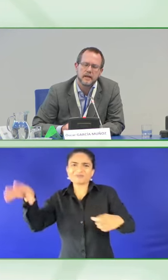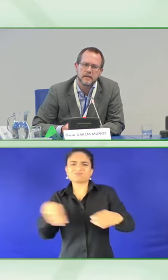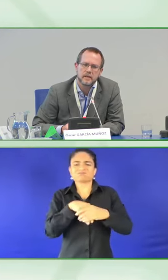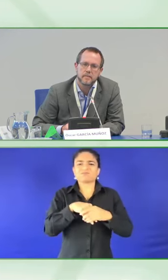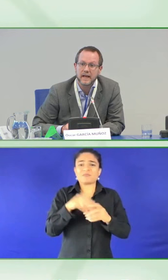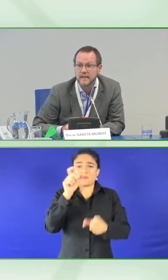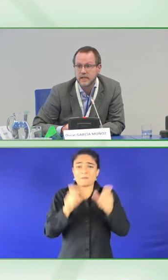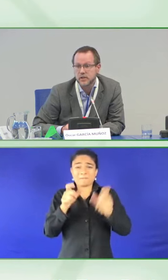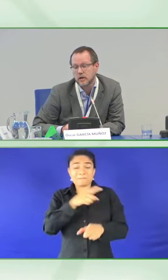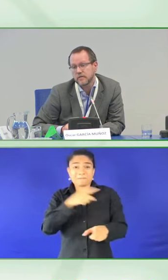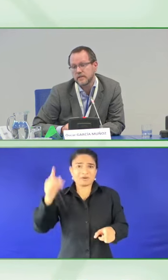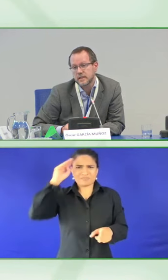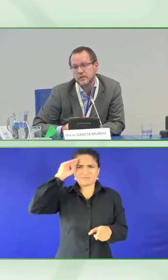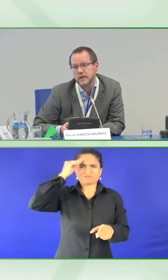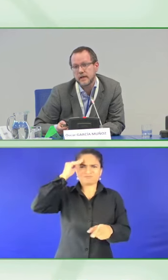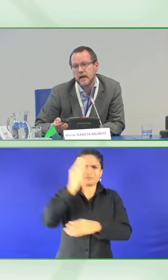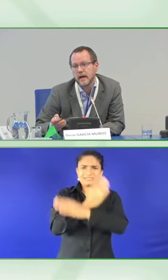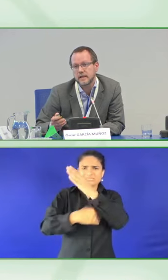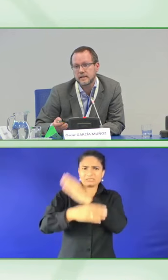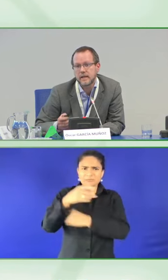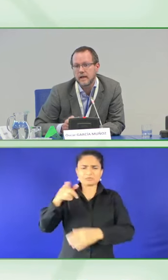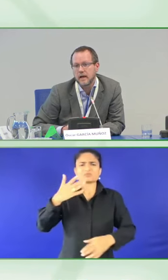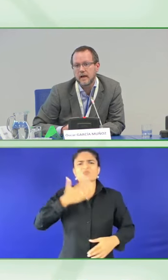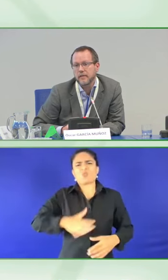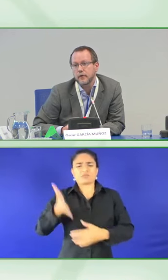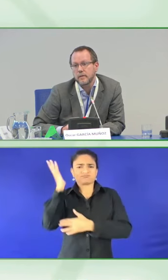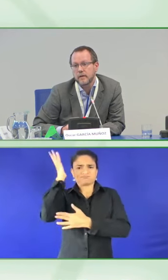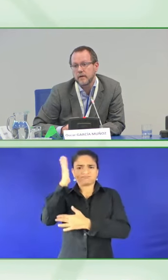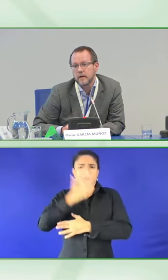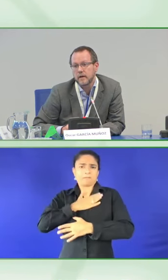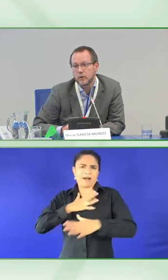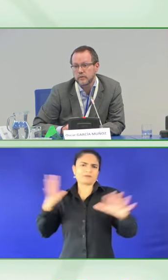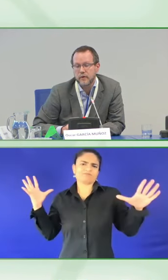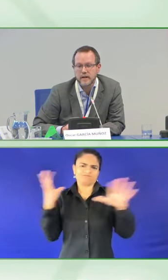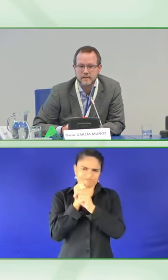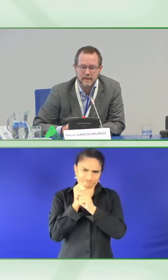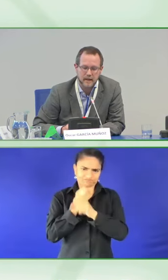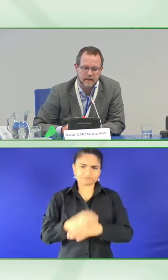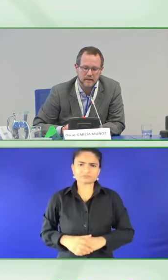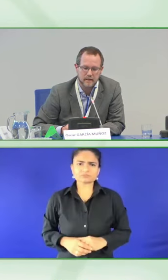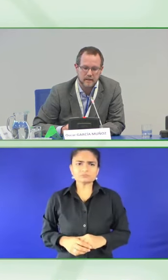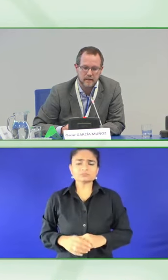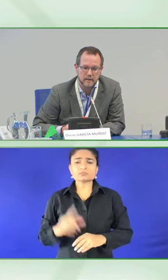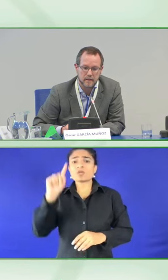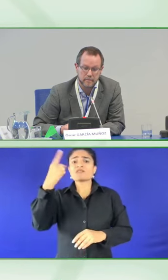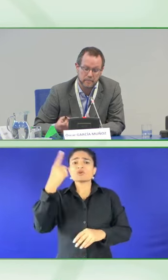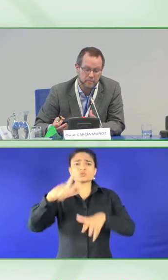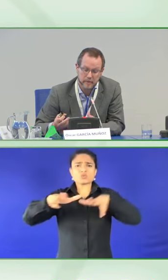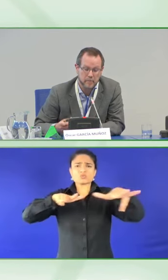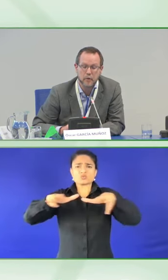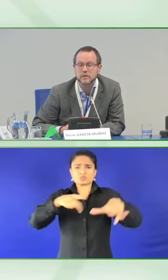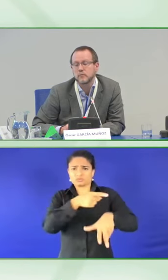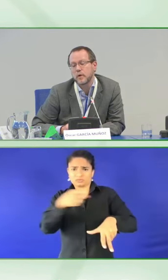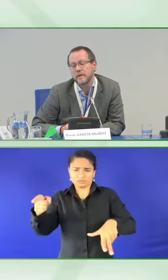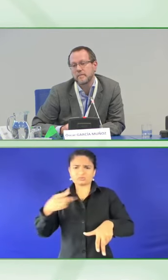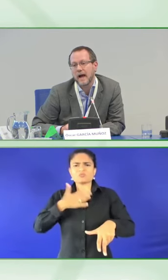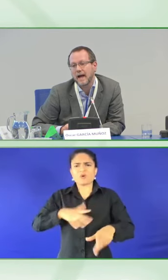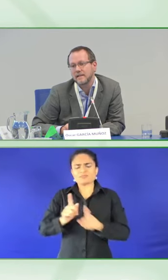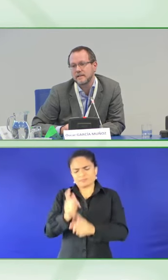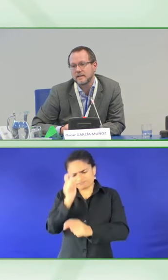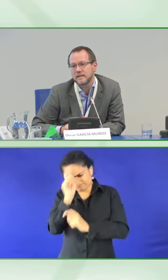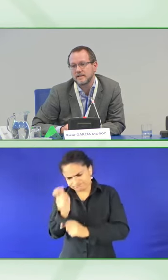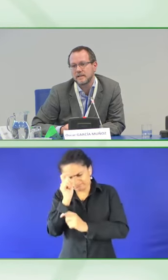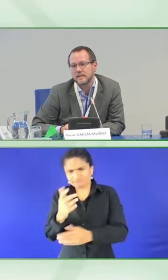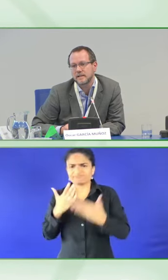in the validation of the dictionary. And three good friends, and very important women